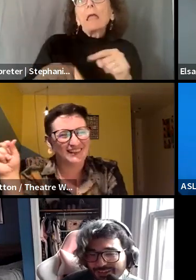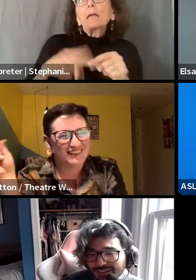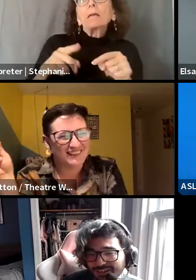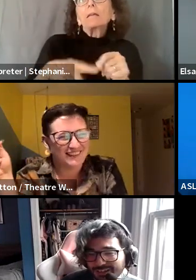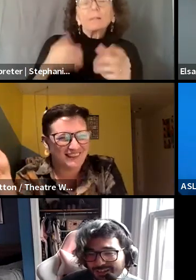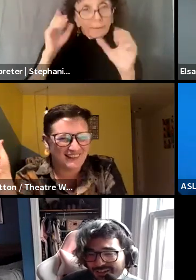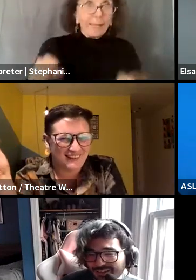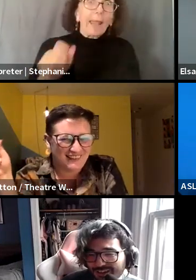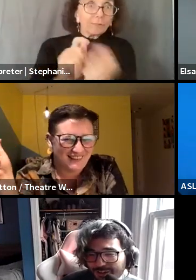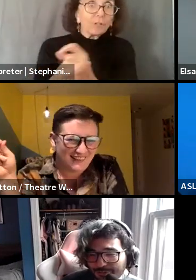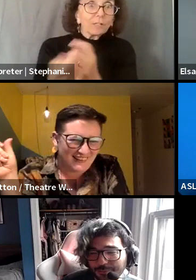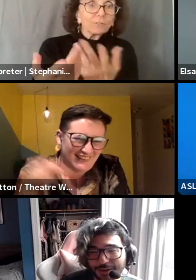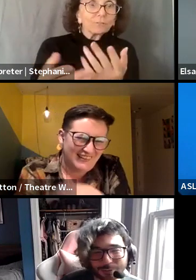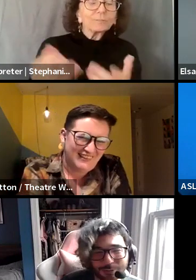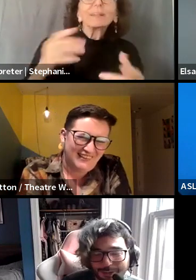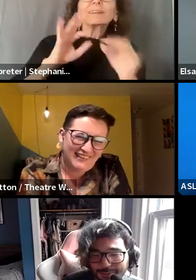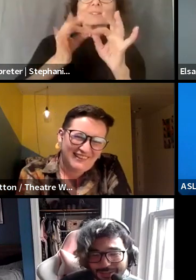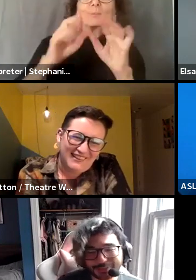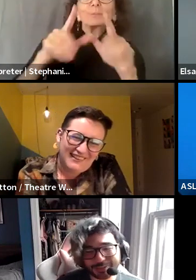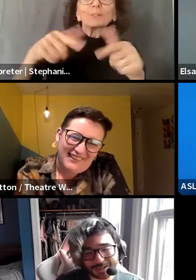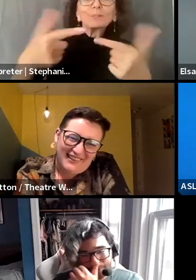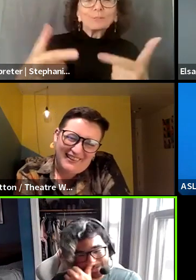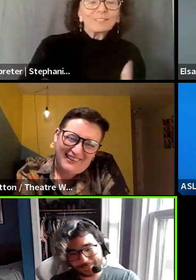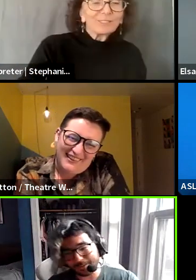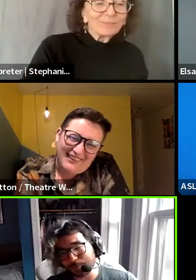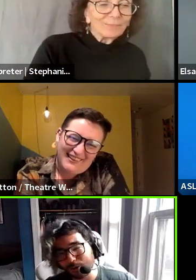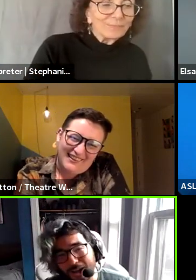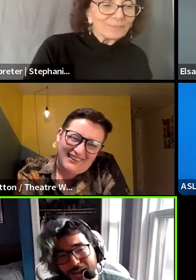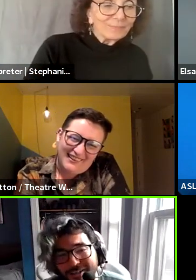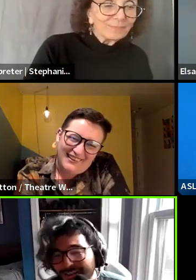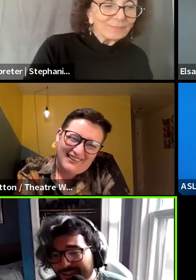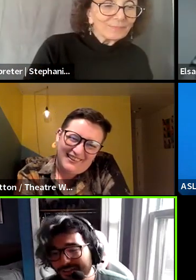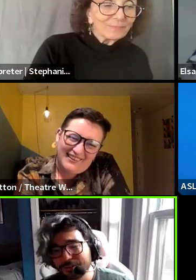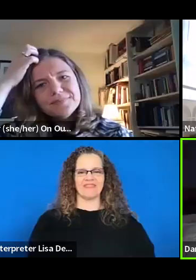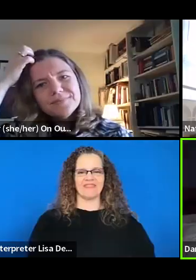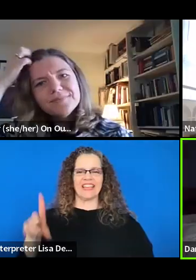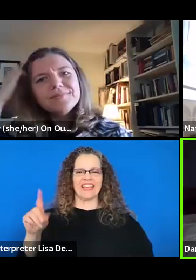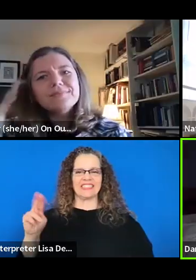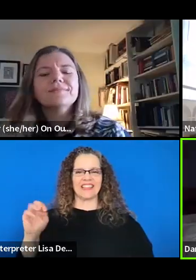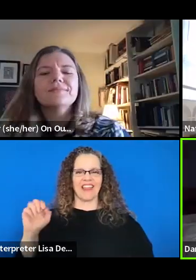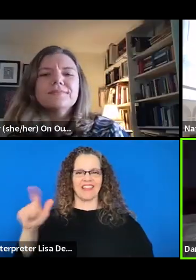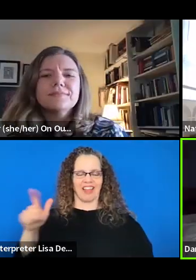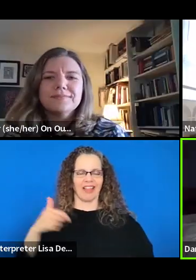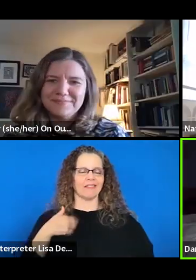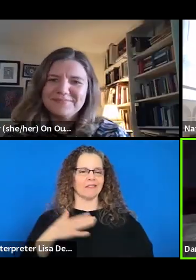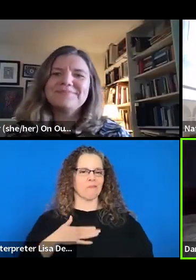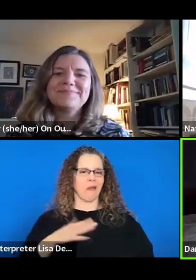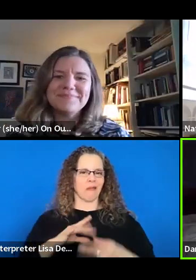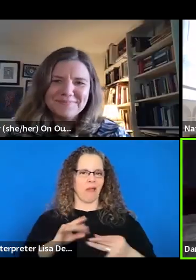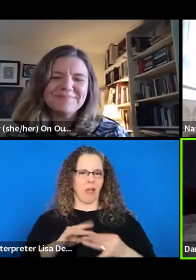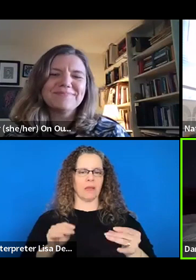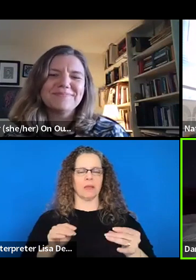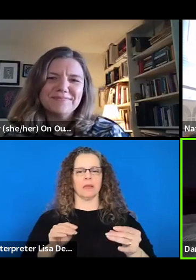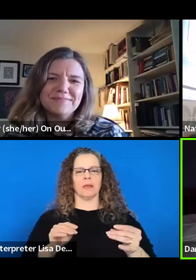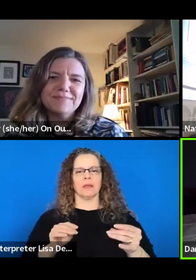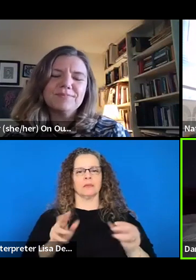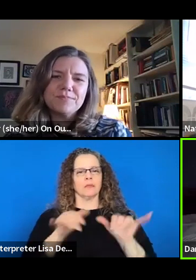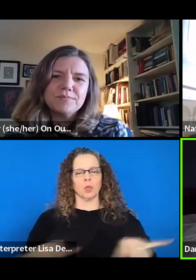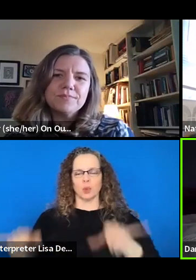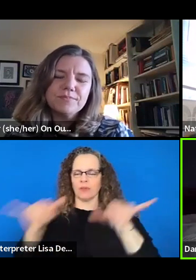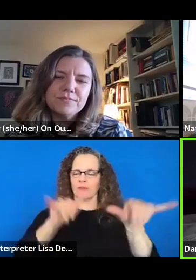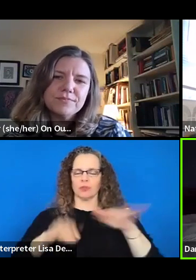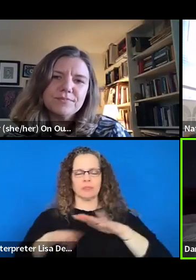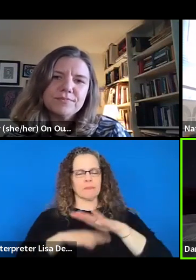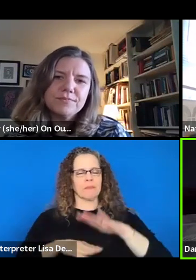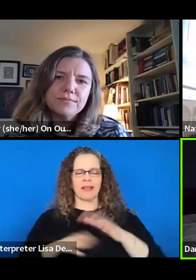Thank you. I'll offer mine real quick. Mine's very big, very broad universal basic income, education, housing,